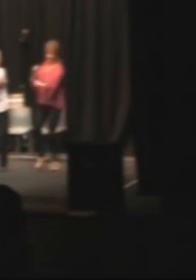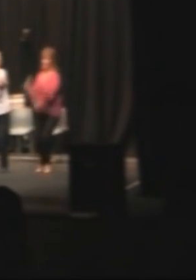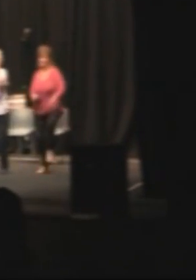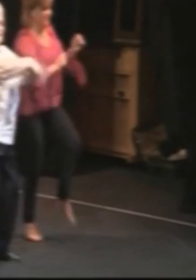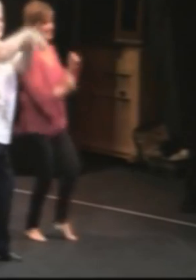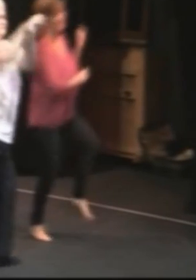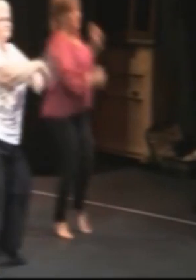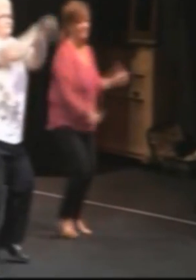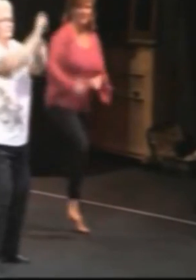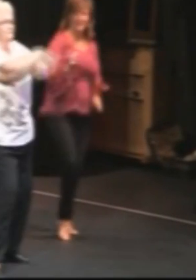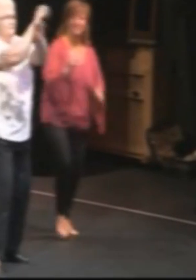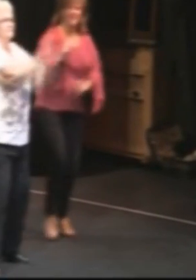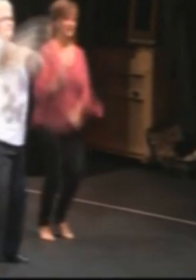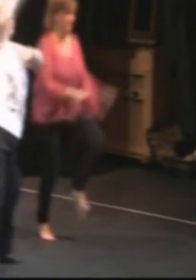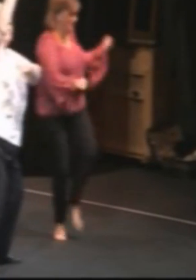That's it.